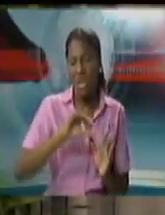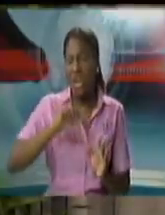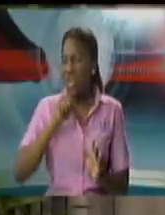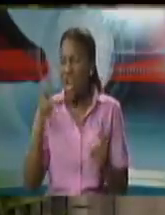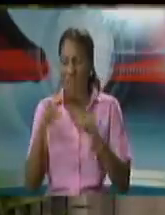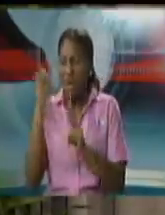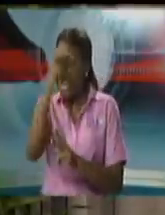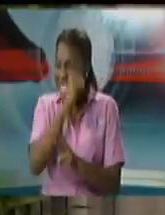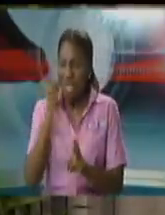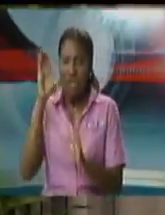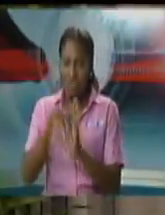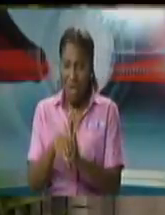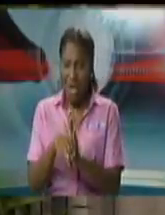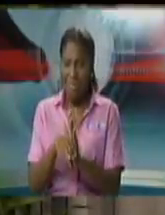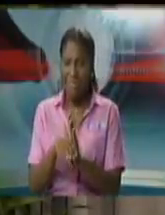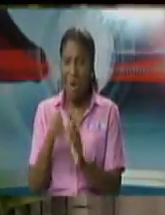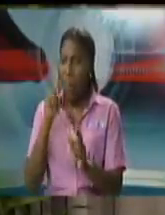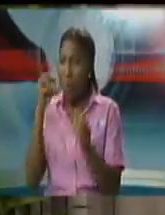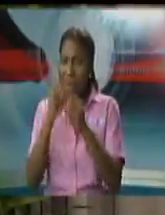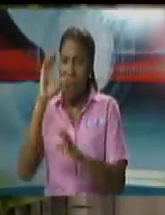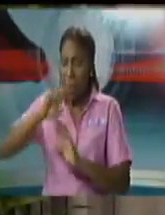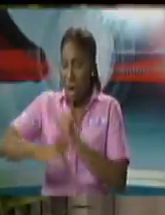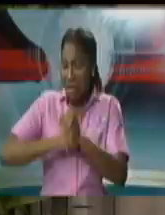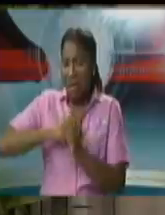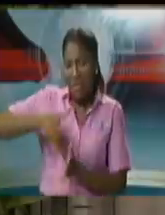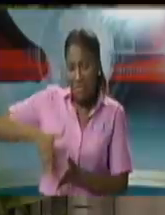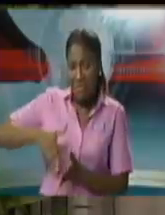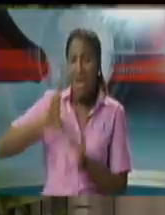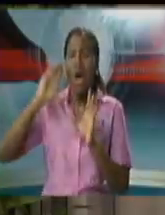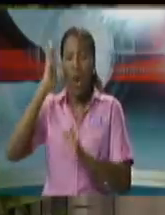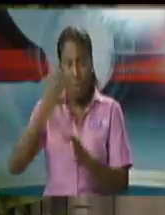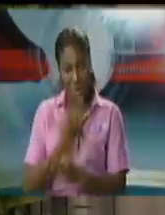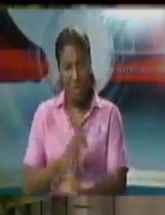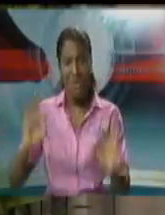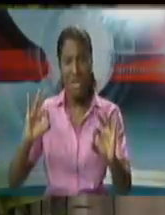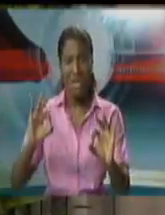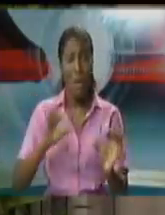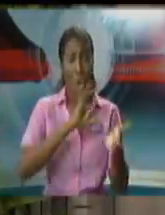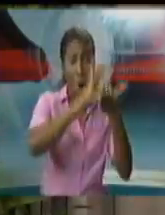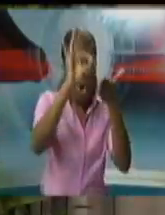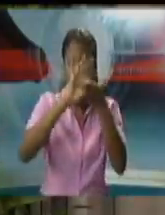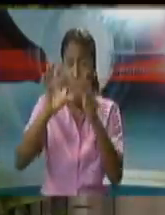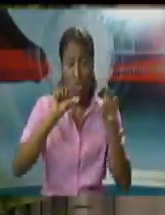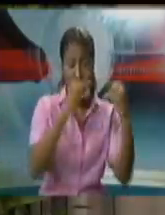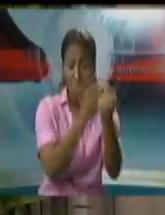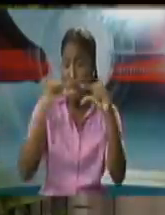us, ladies and gentlemen, if you combine all of the numbers including the new category eight,